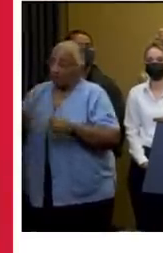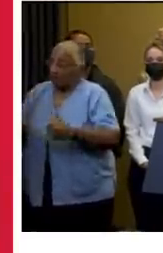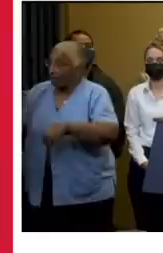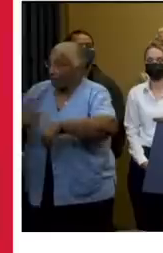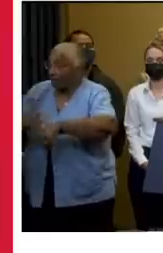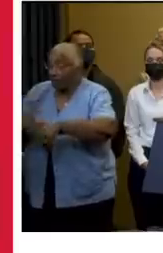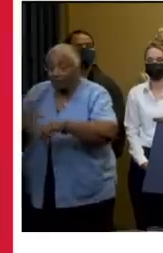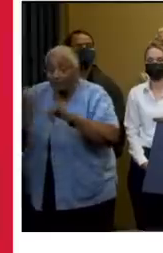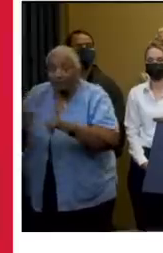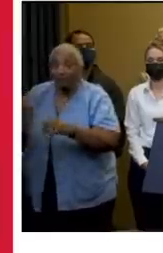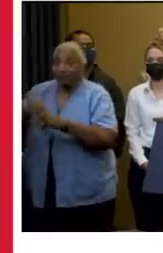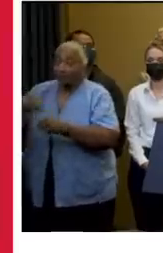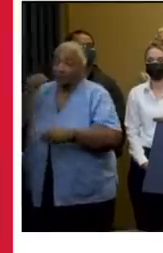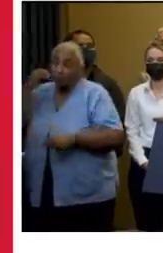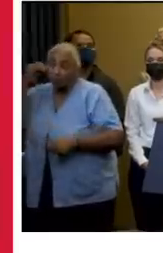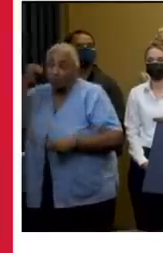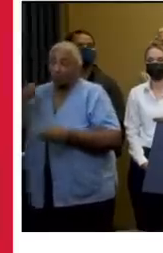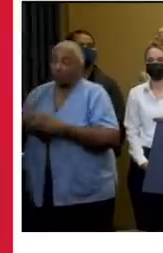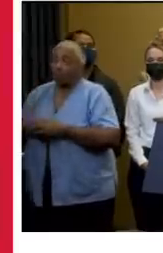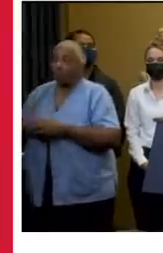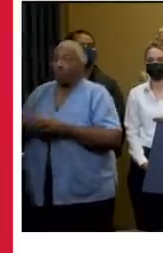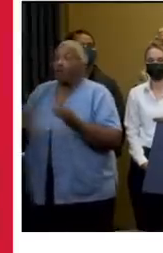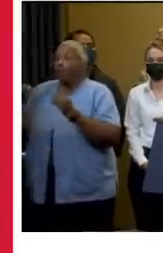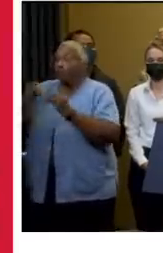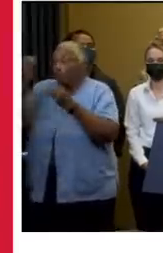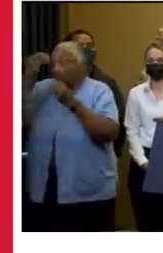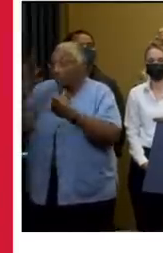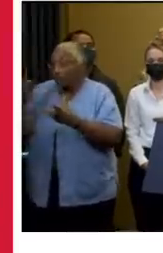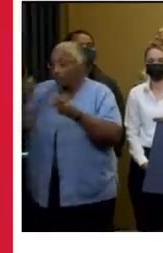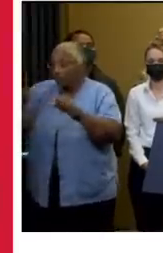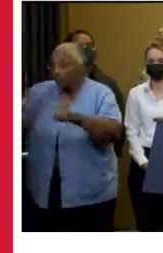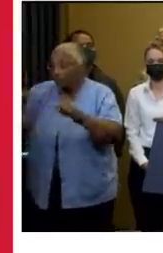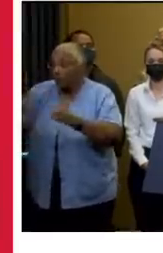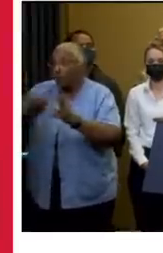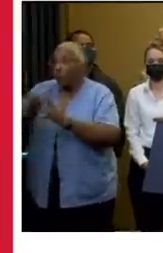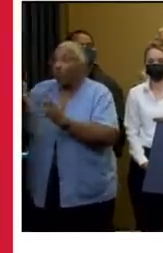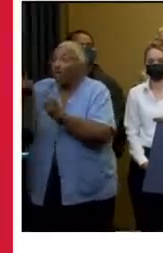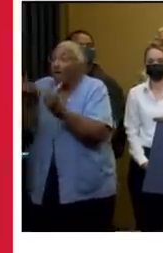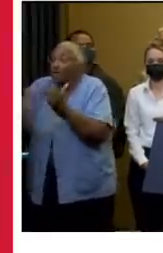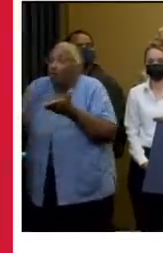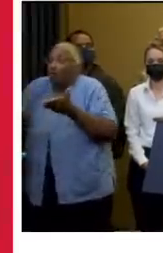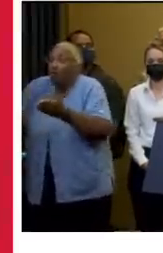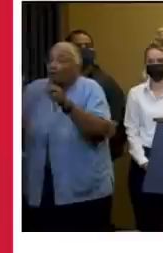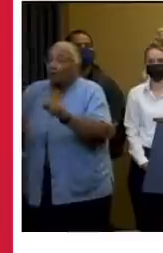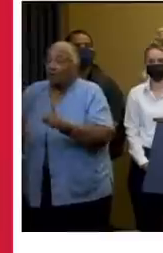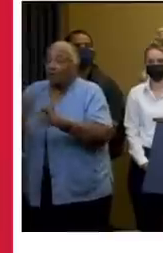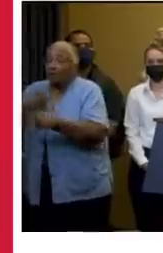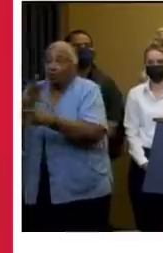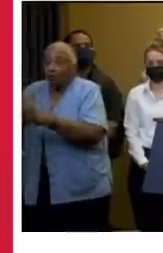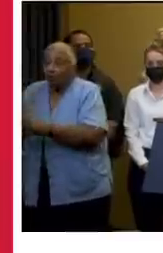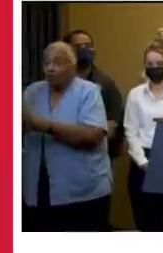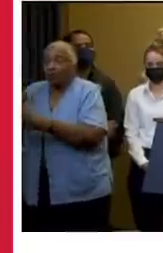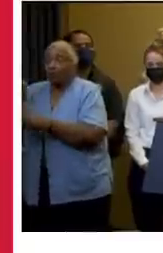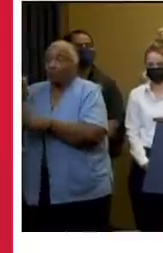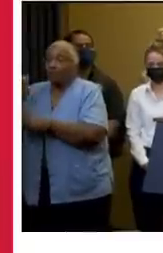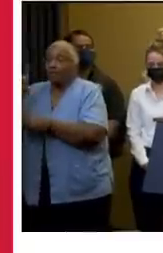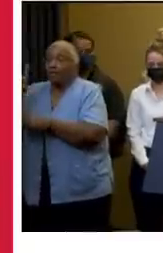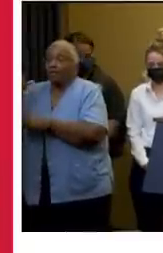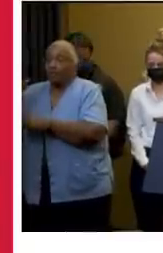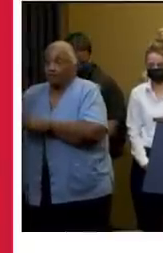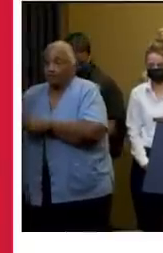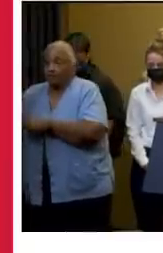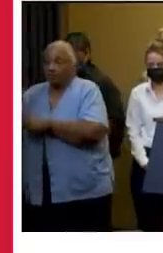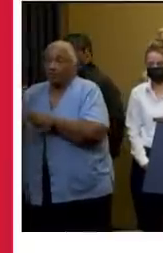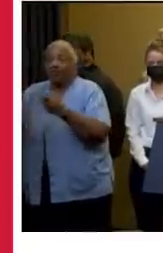inside. More information will be made possible through every medium that we have, including the media, primarily the media,